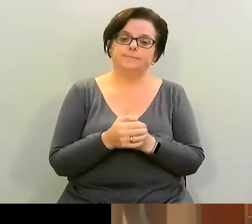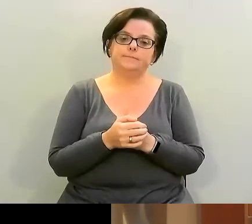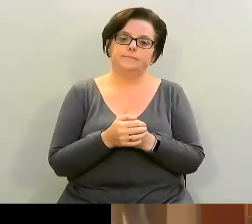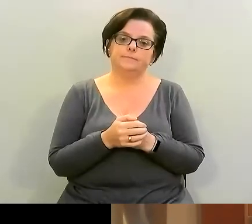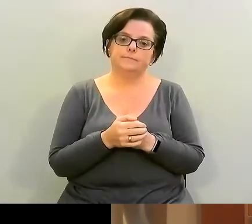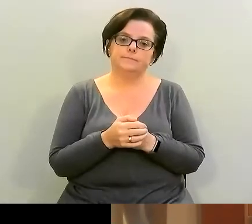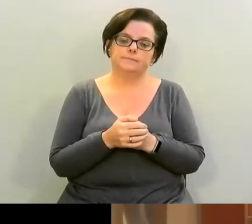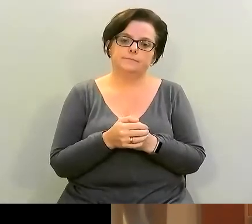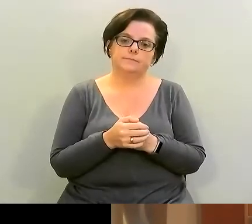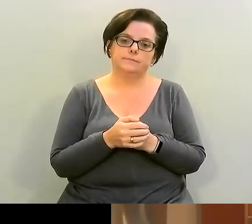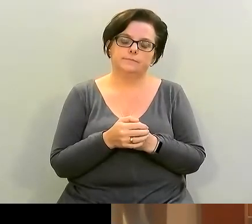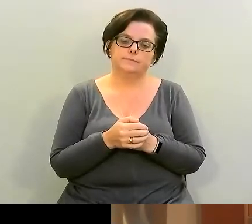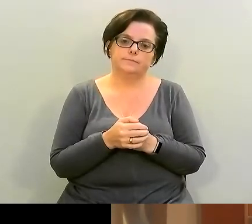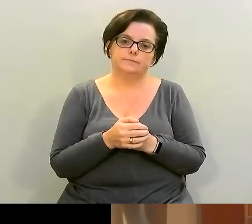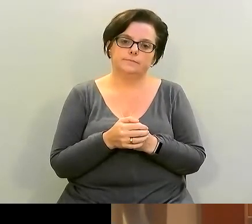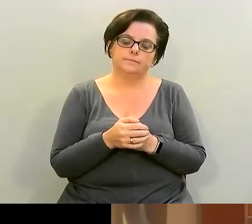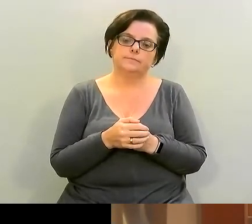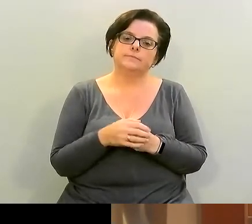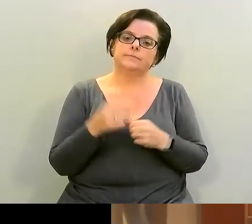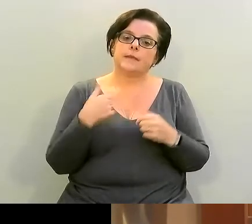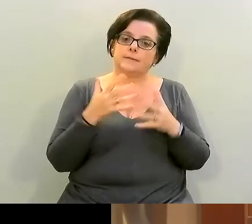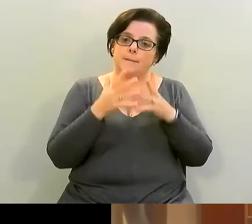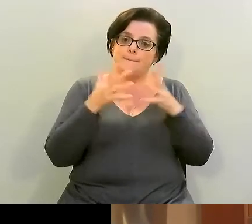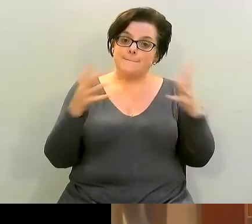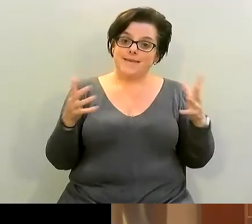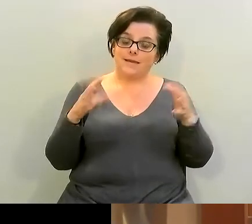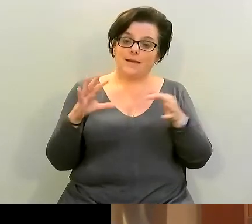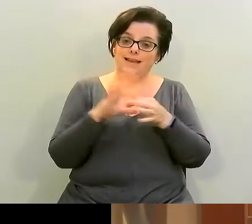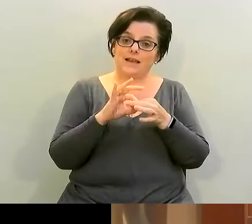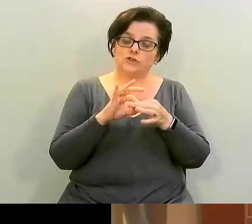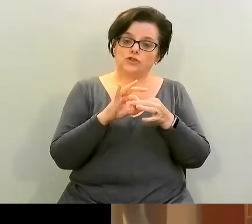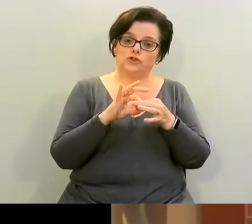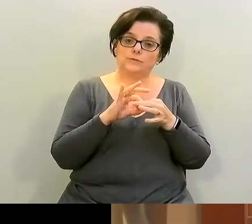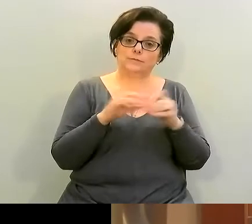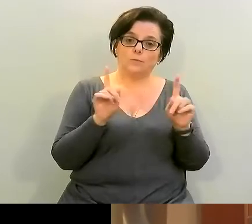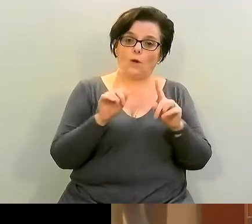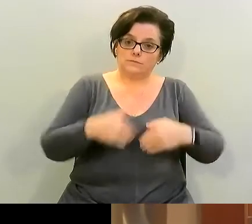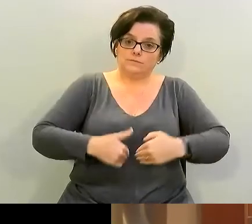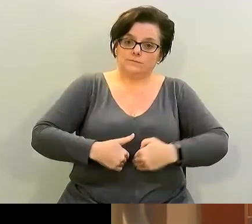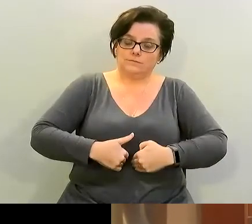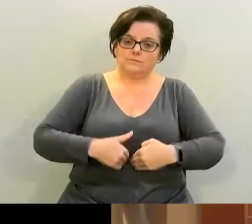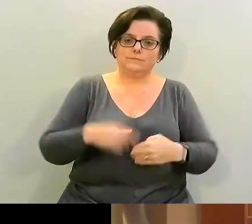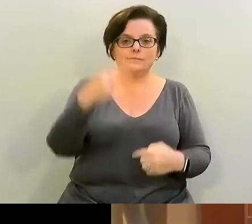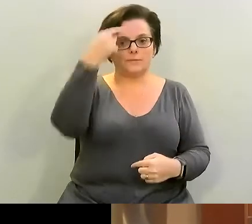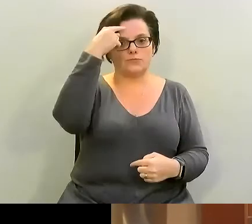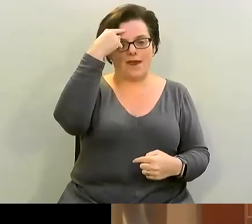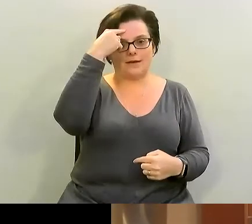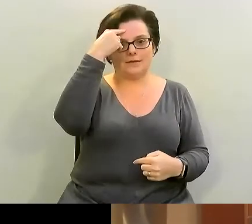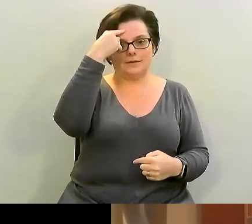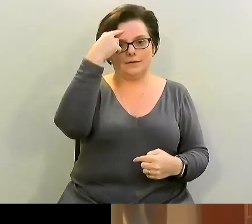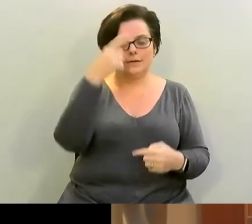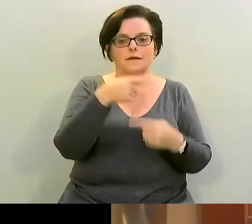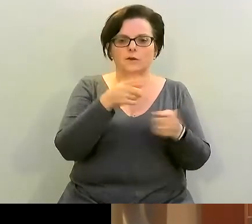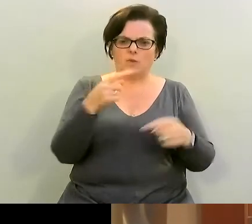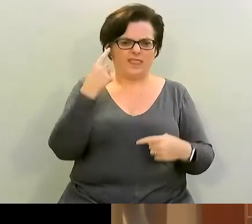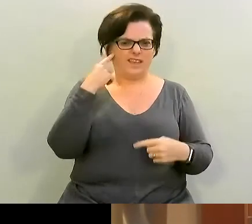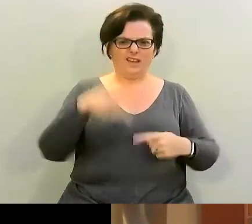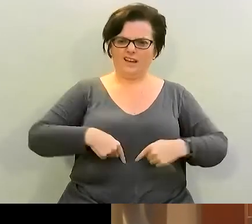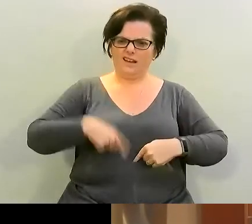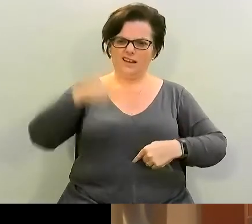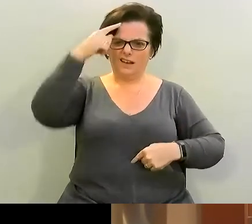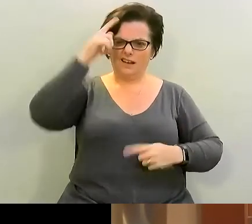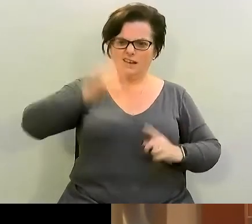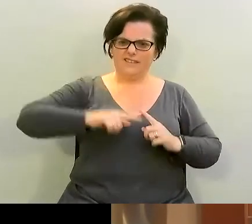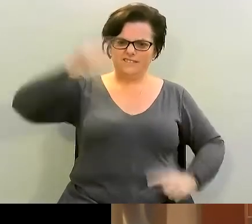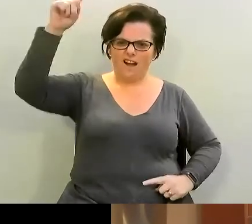connection a very large connection between the gut and the brain and you might think these are organs that are far apart in the body what